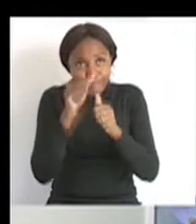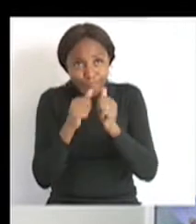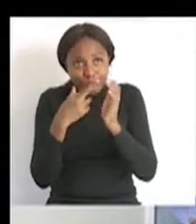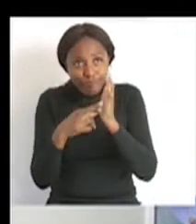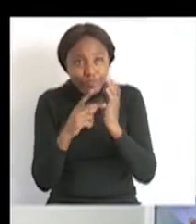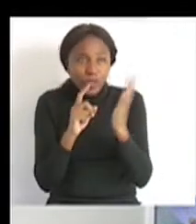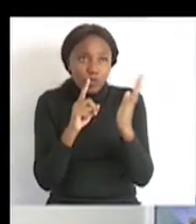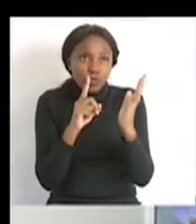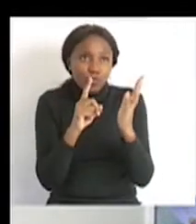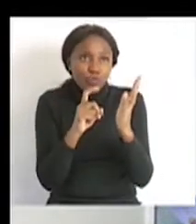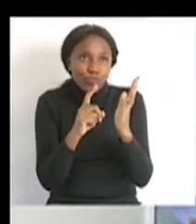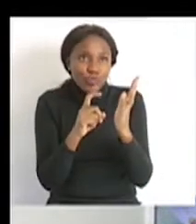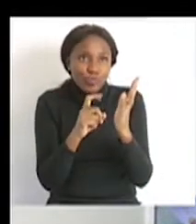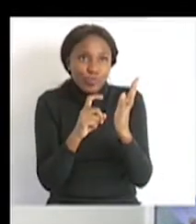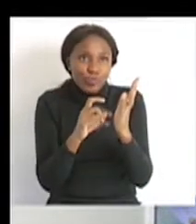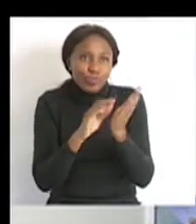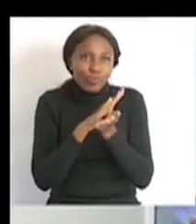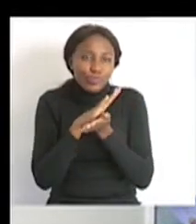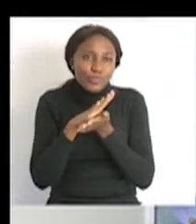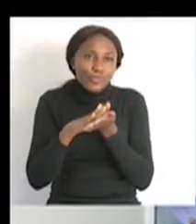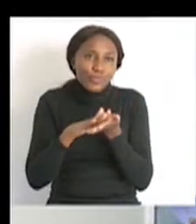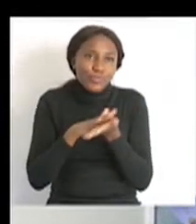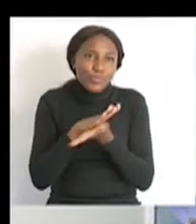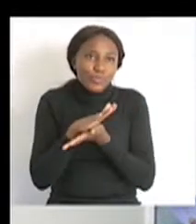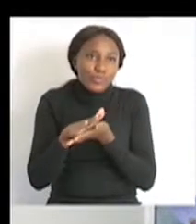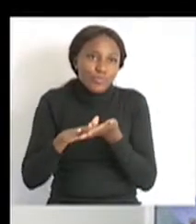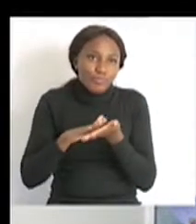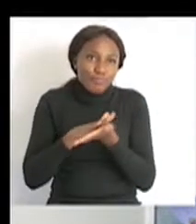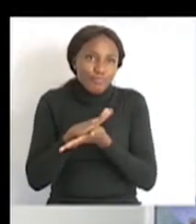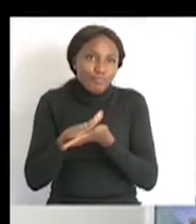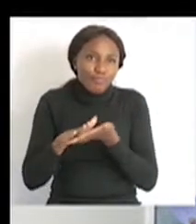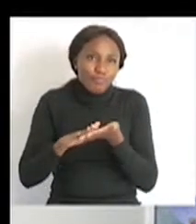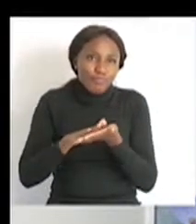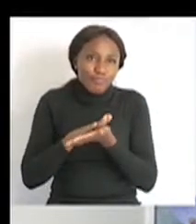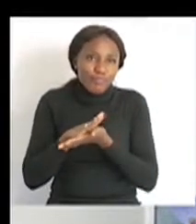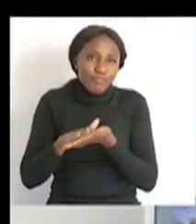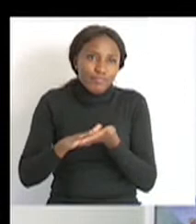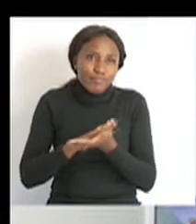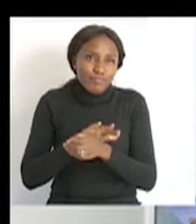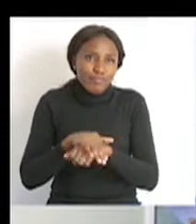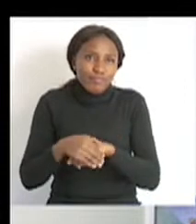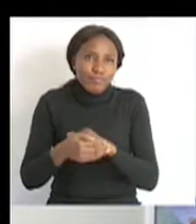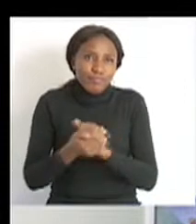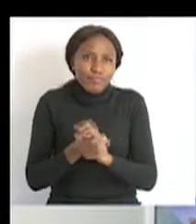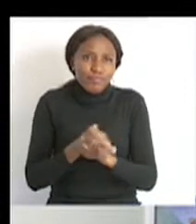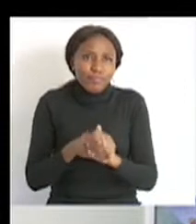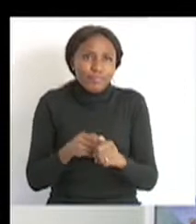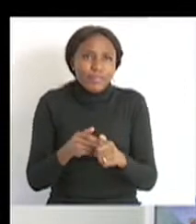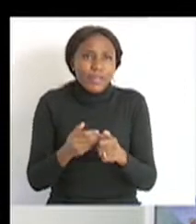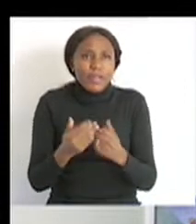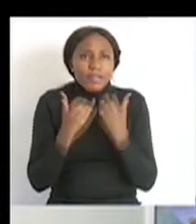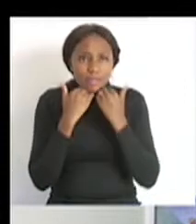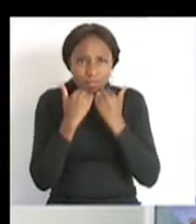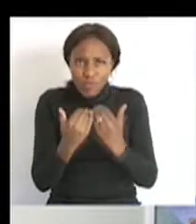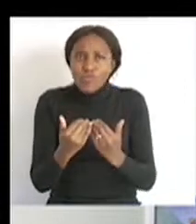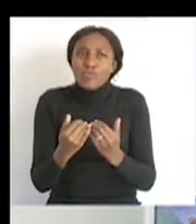sanitize. Again, so kids all over Namibia, it's very important to sanitize.